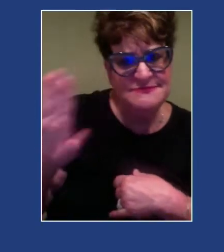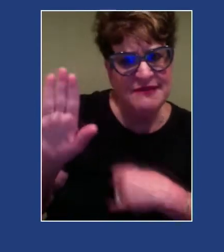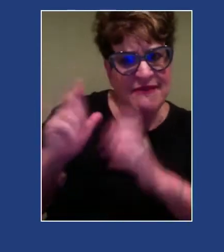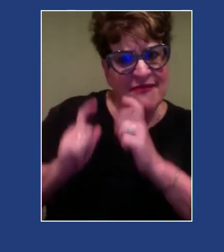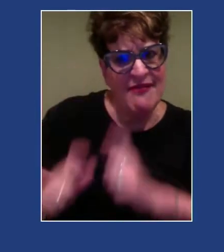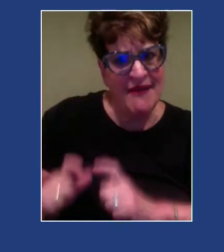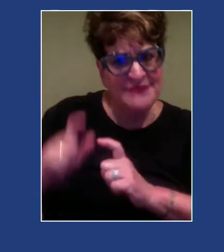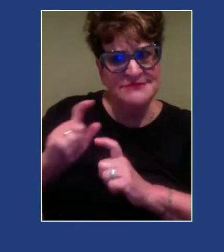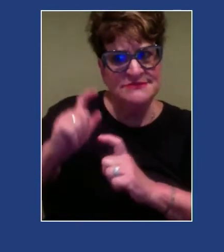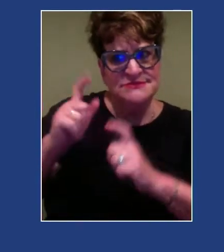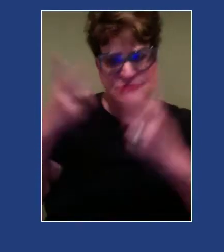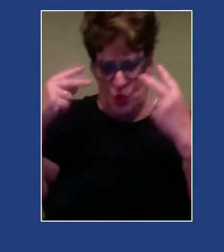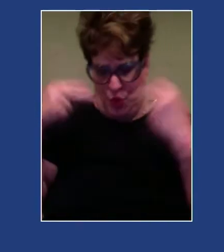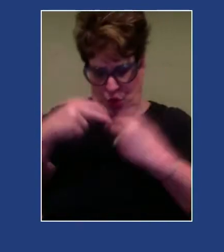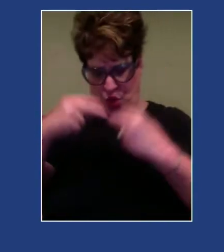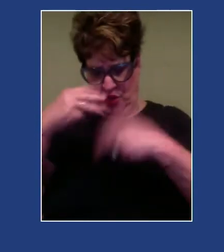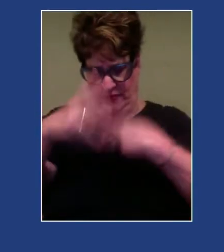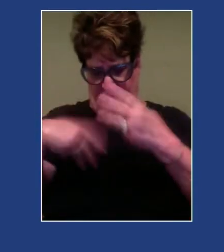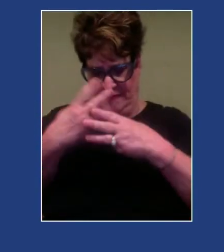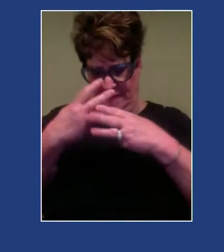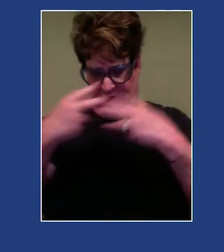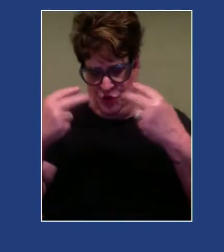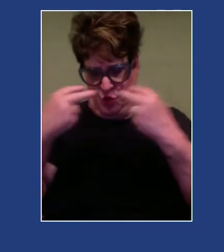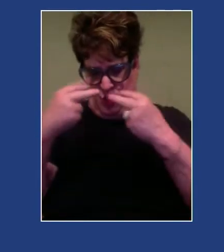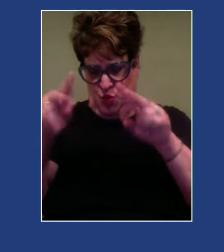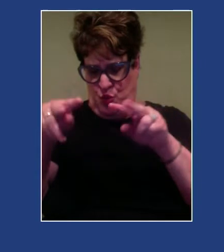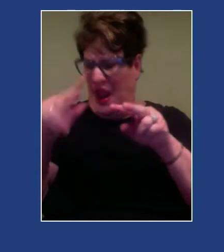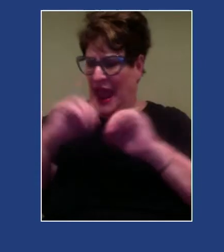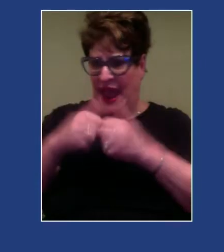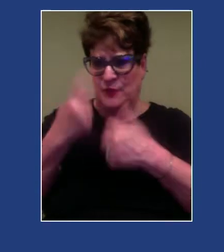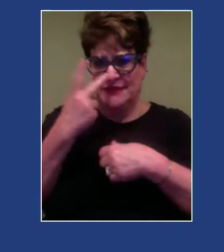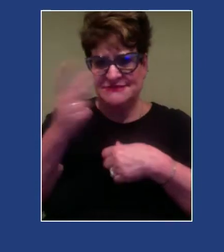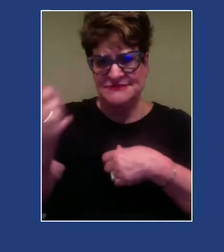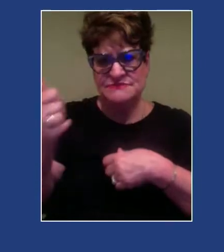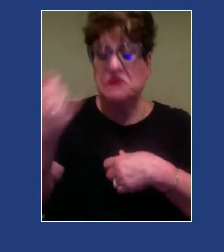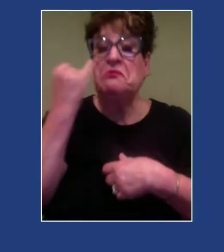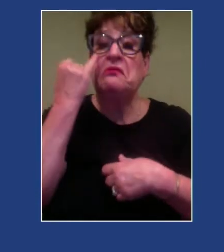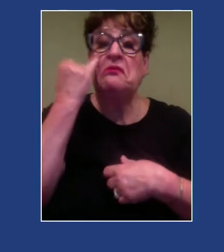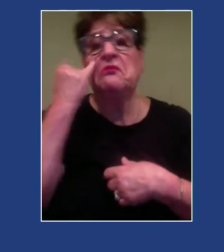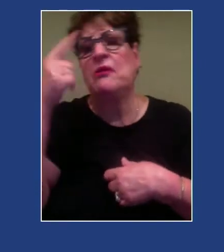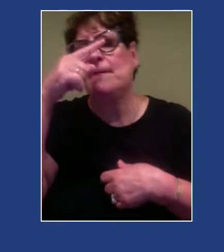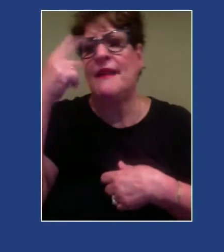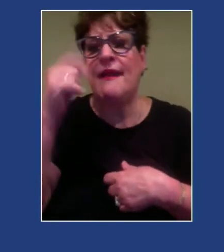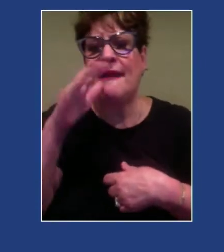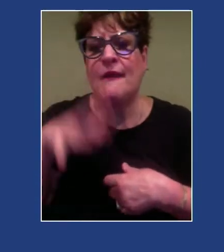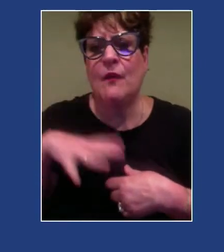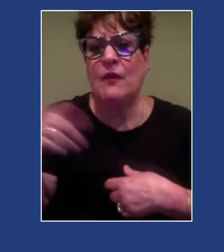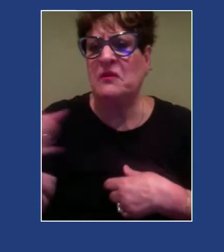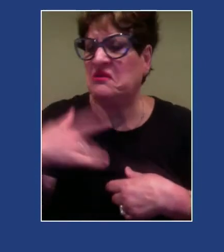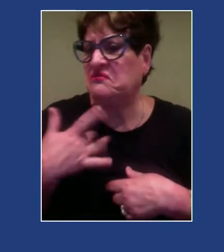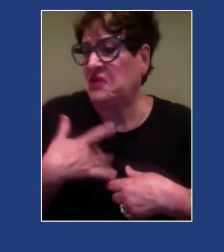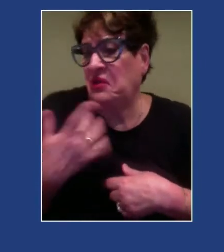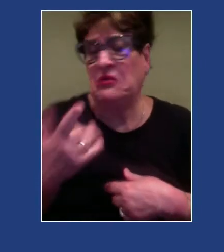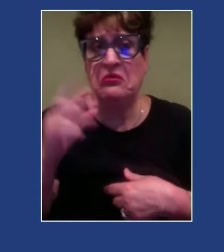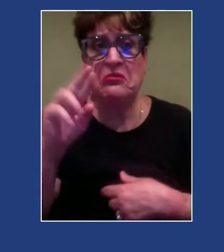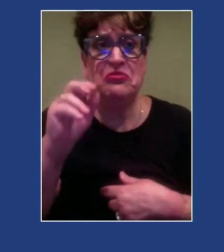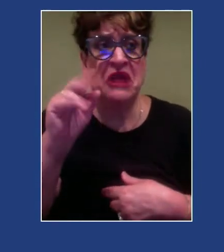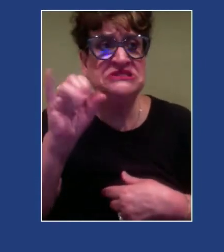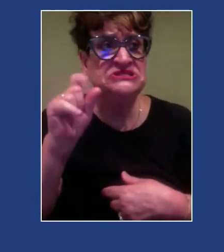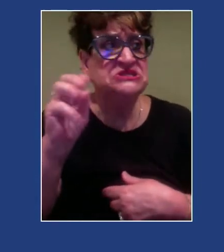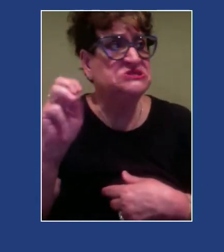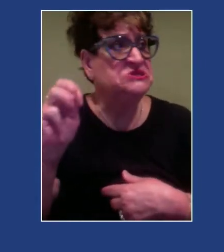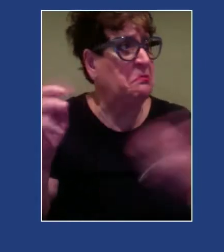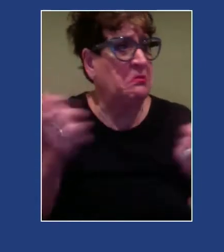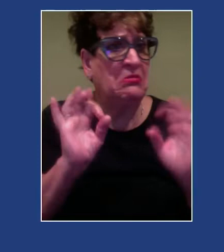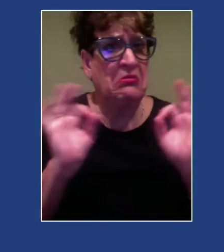see themselves, right? If I have a client who is a Black woman who doesn't think that racism is that big of a deal,